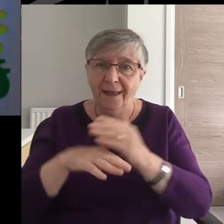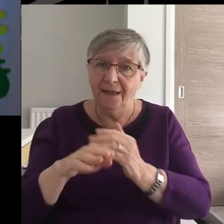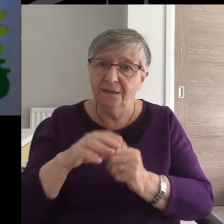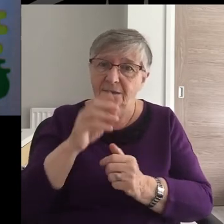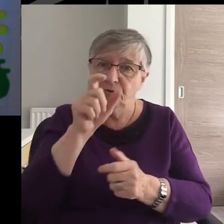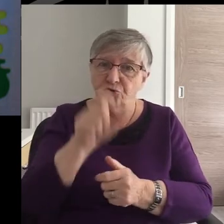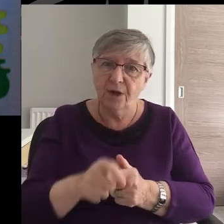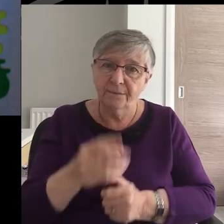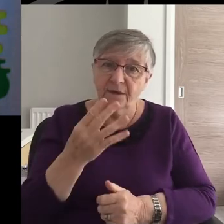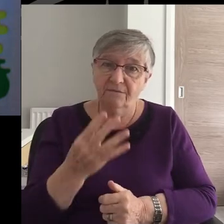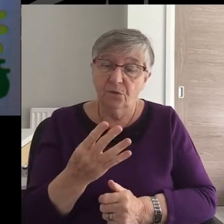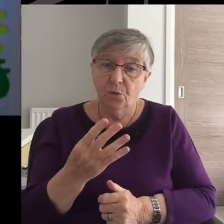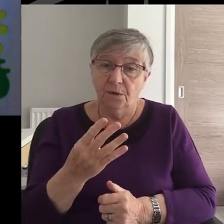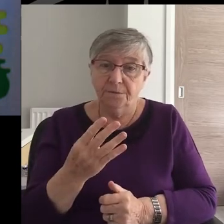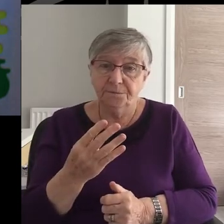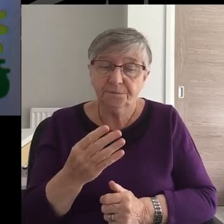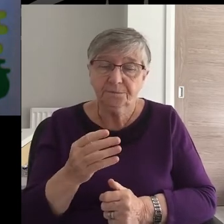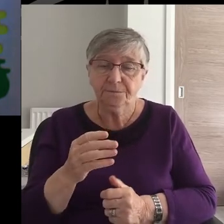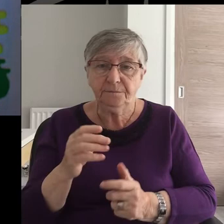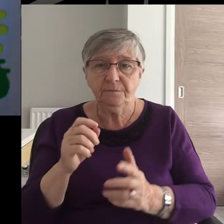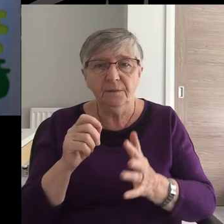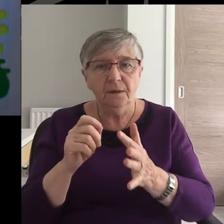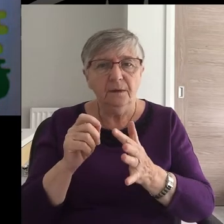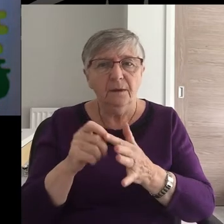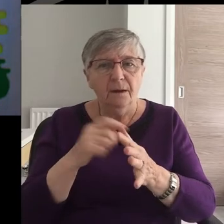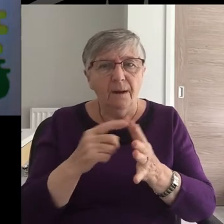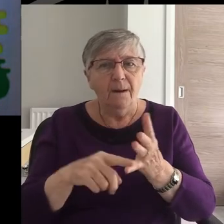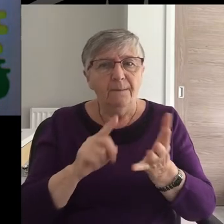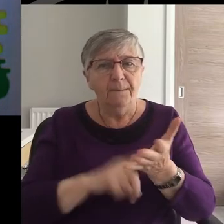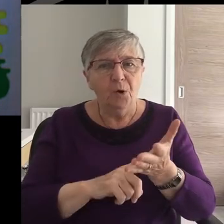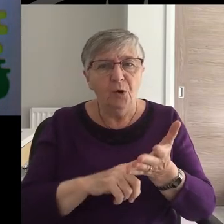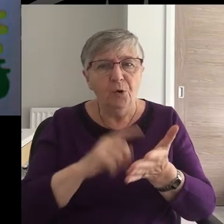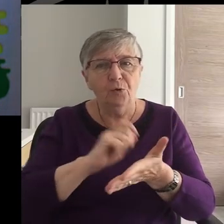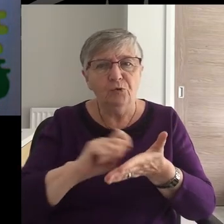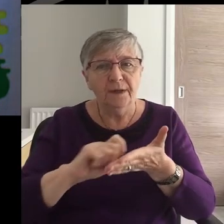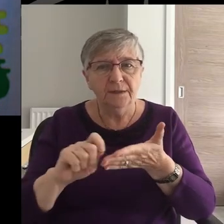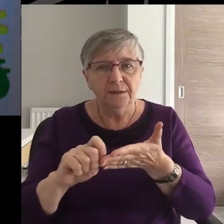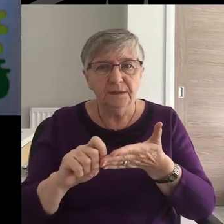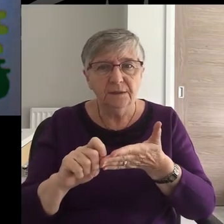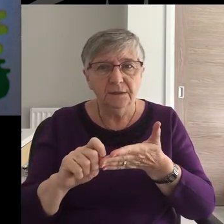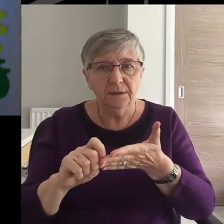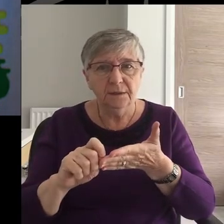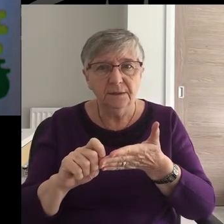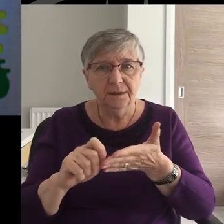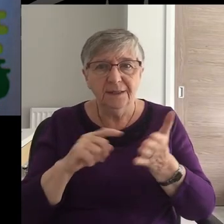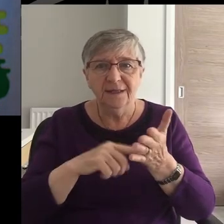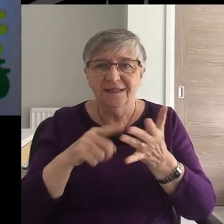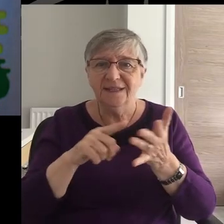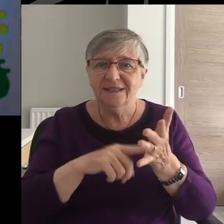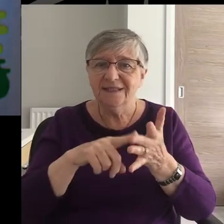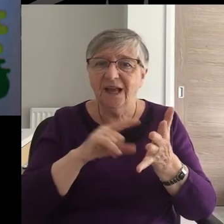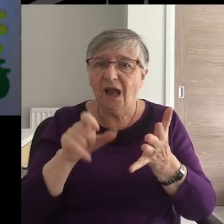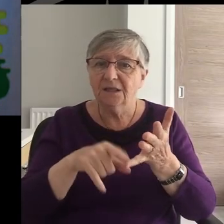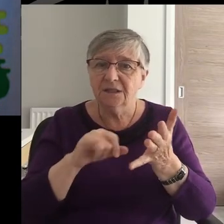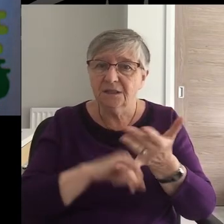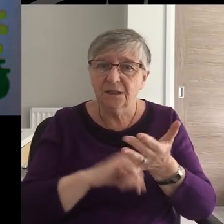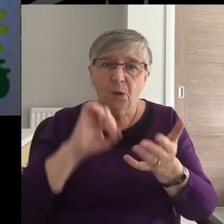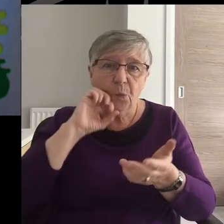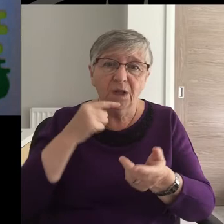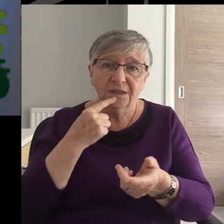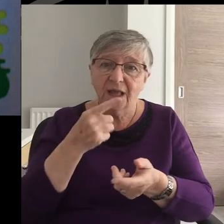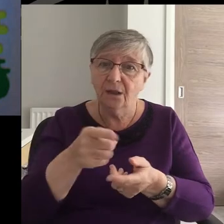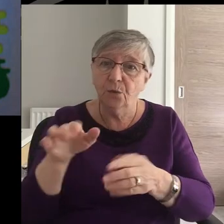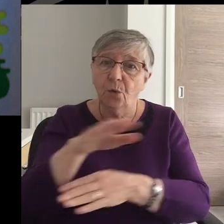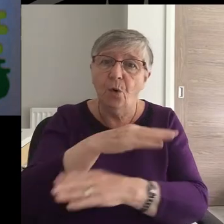In chapter 4, in his final greetings in this letter, Paul writes, Tychicus will tell you